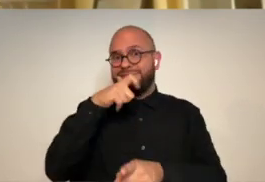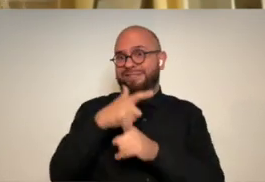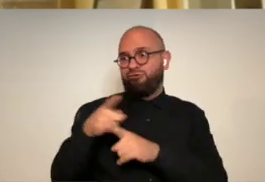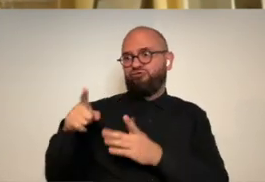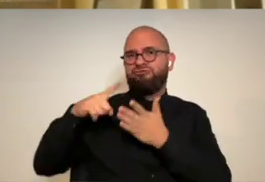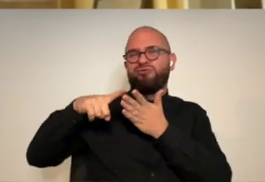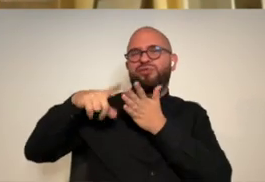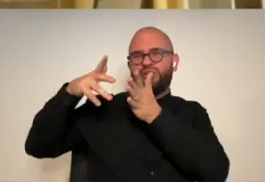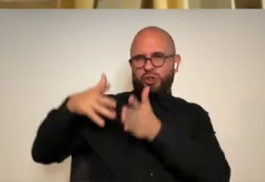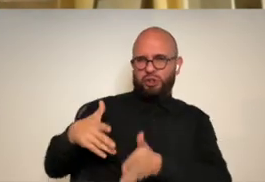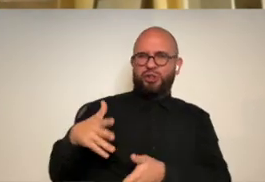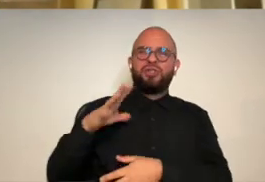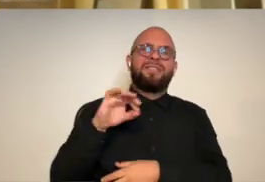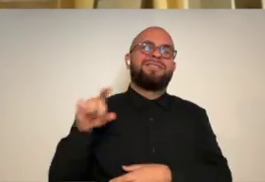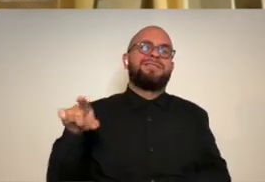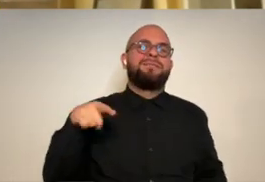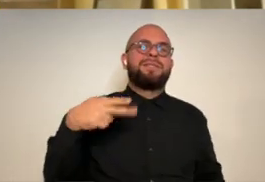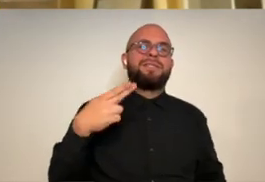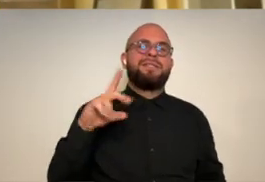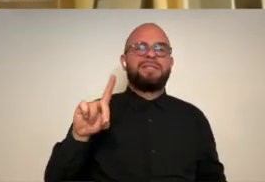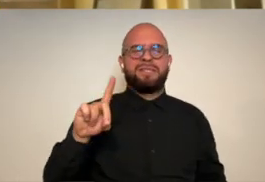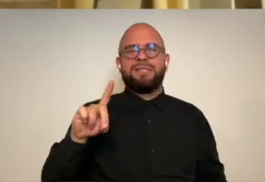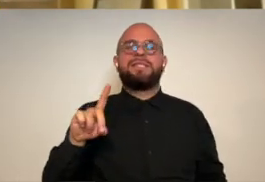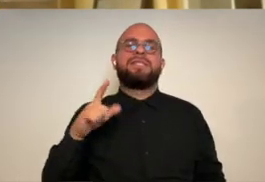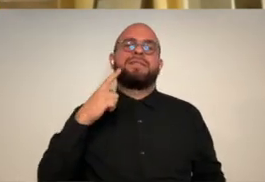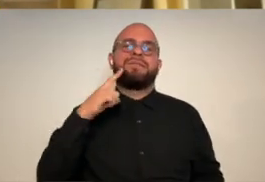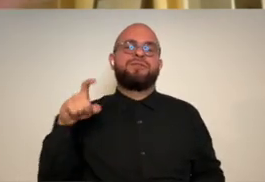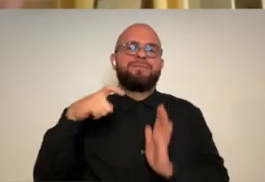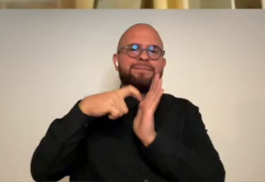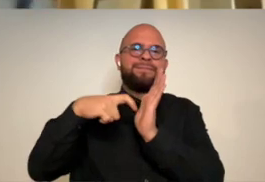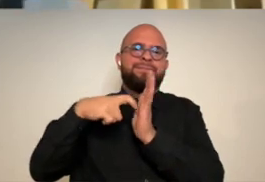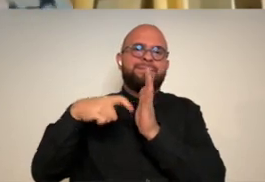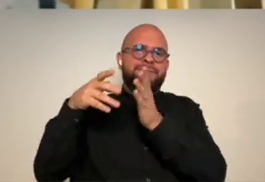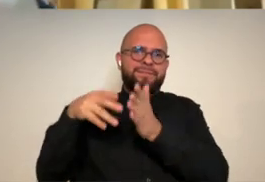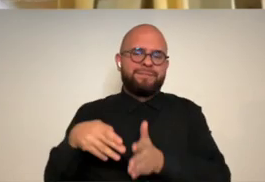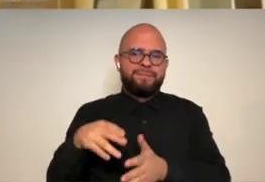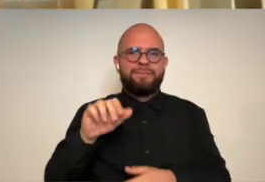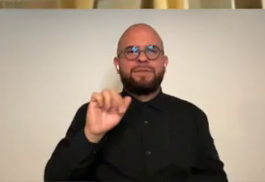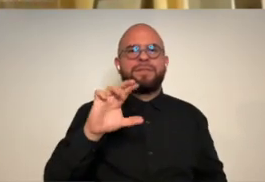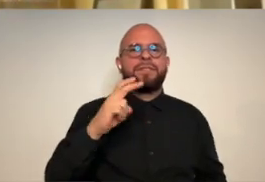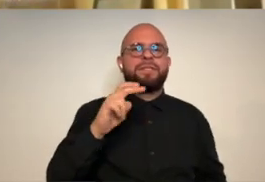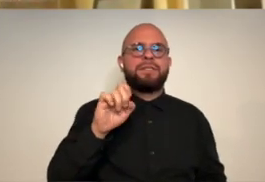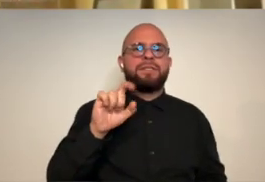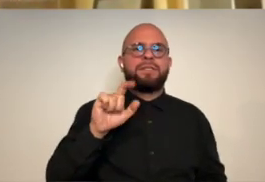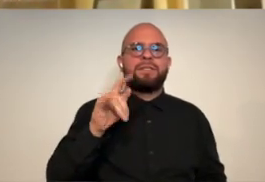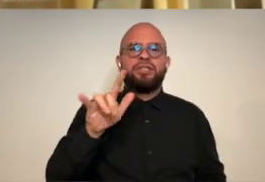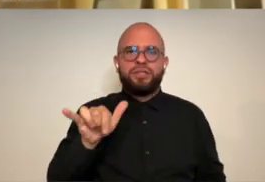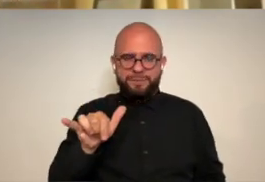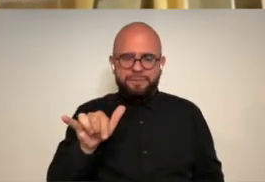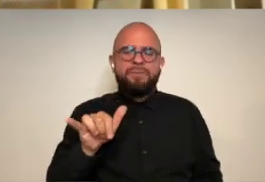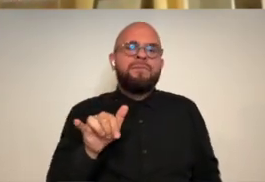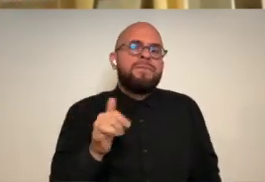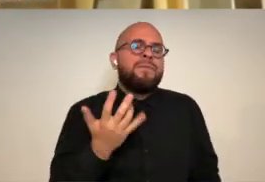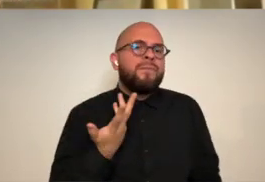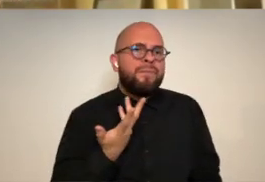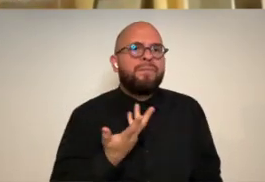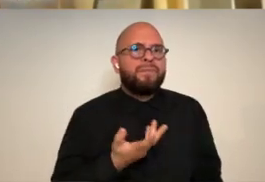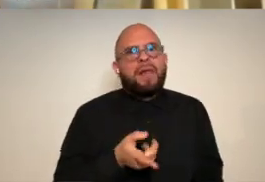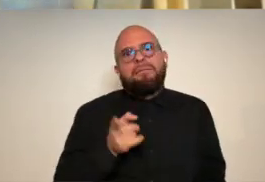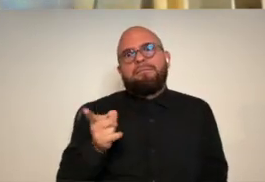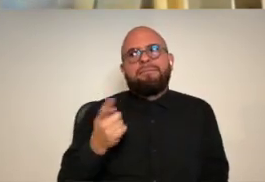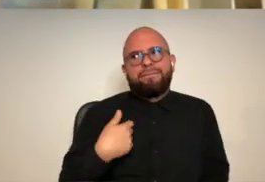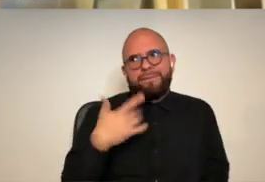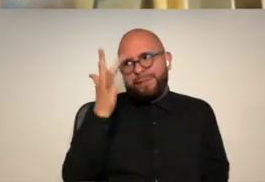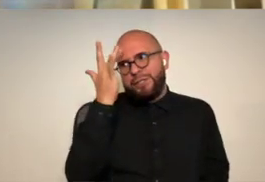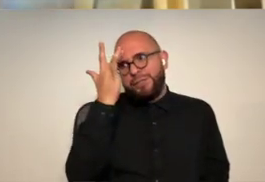sister's a researcher and um she's a she's actually a doctorate of archaeology one of my sisters and on